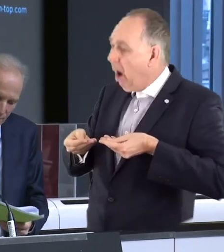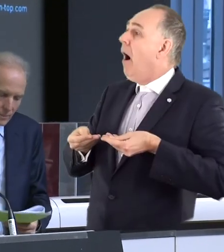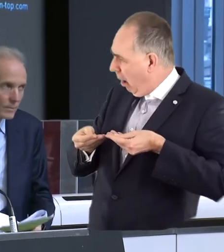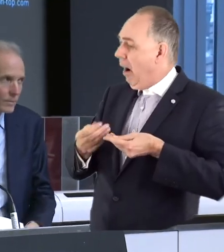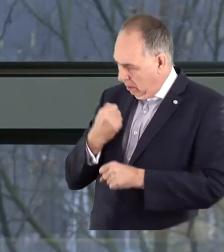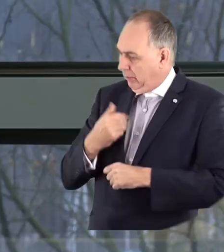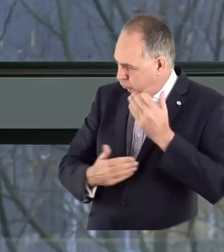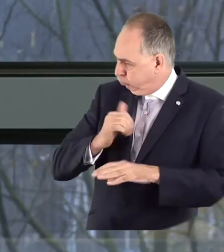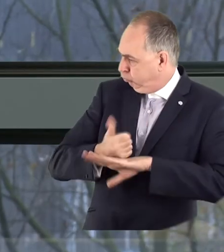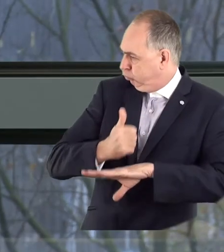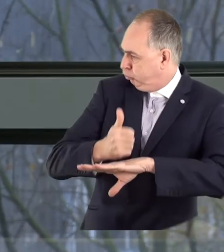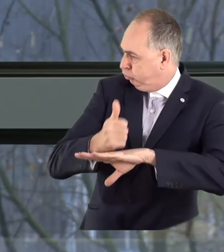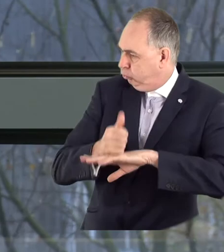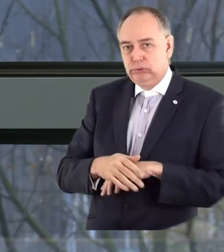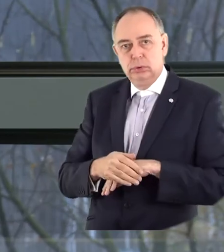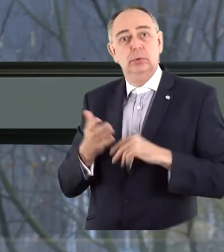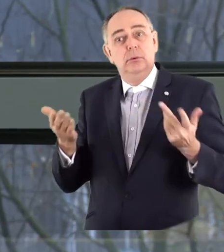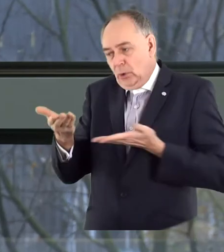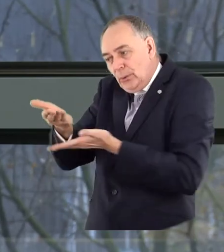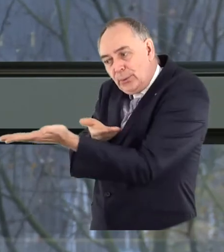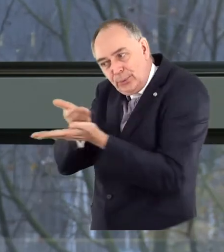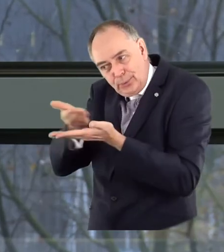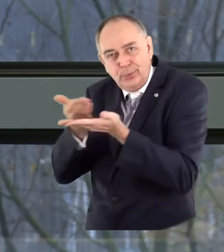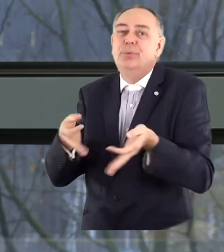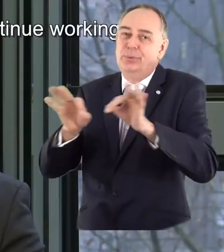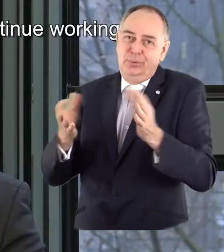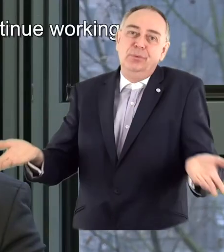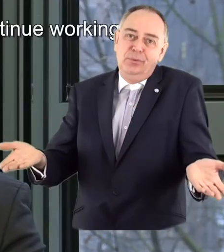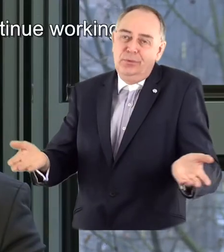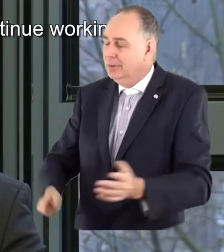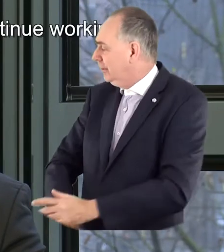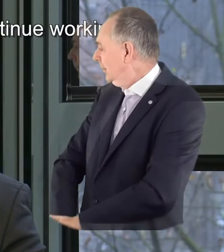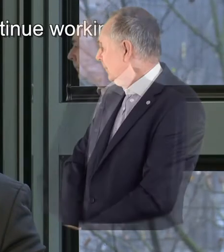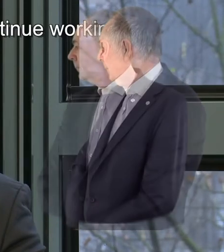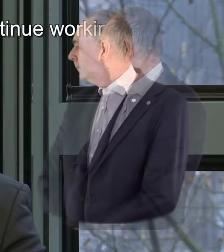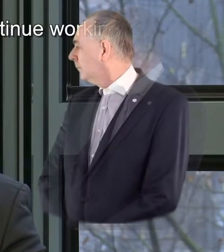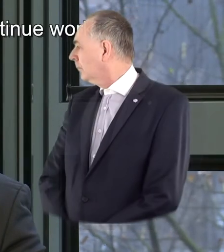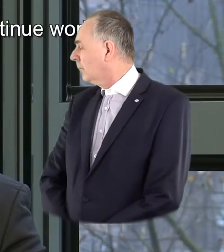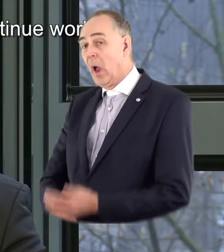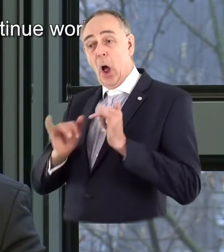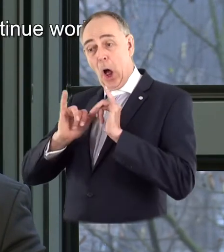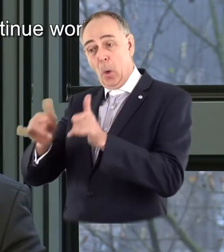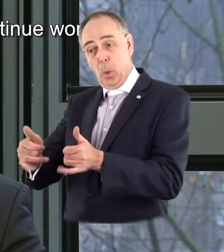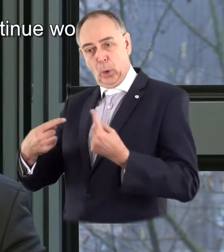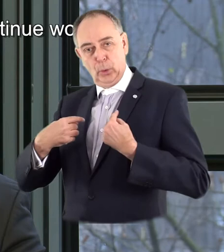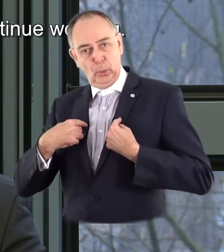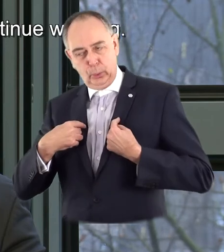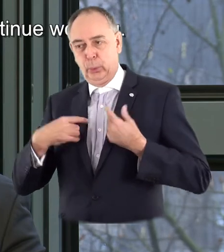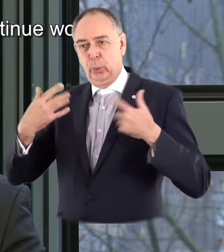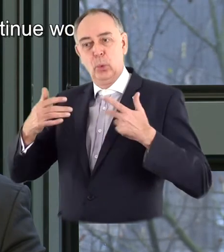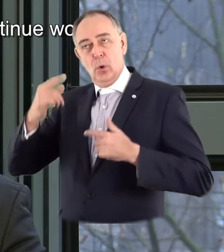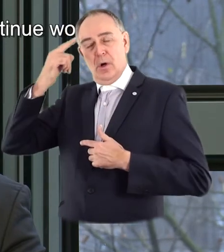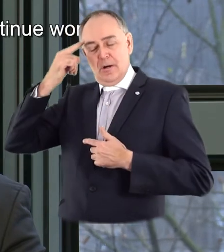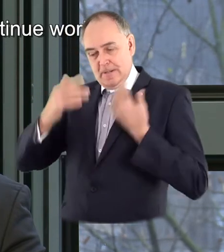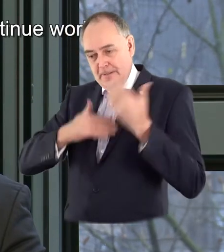different services what they need and how they can do. So there is a dialogue. Evidentemente para nosotros recibir este galardón es un estímulo más